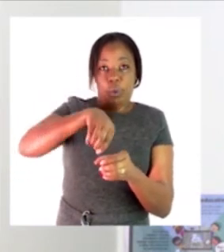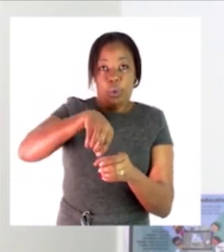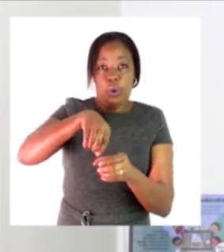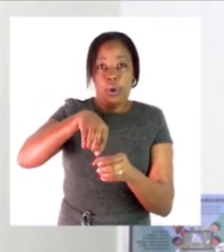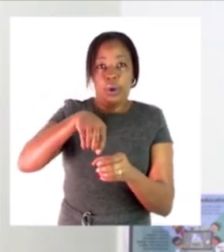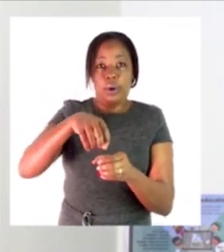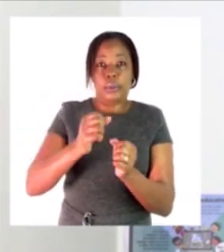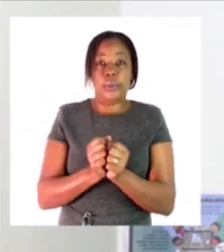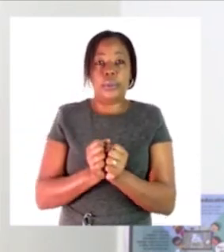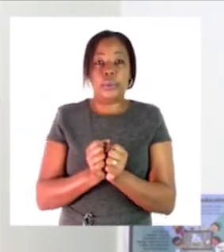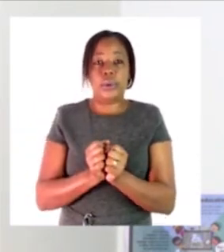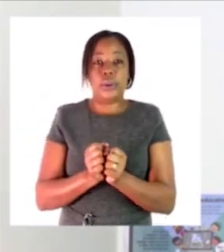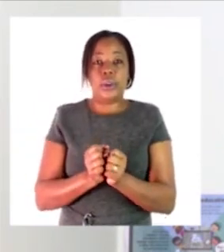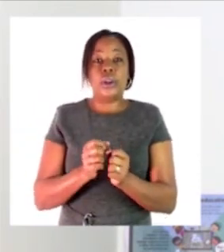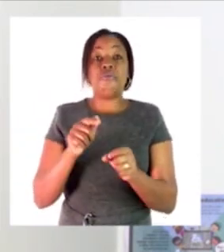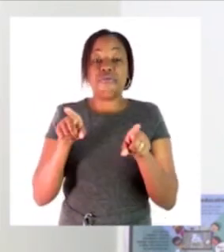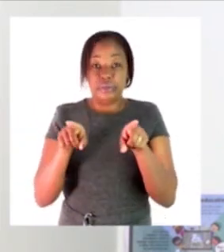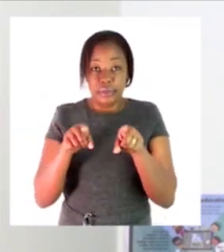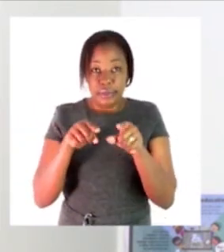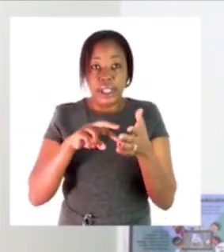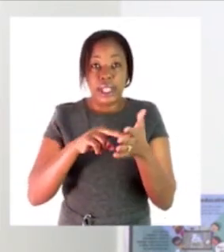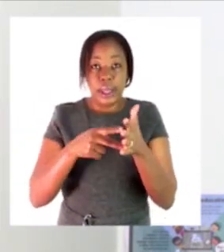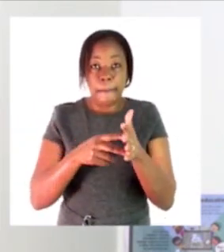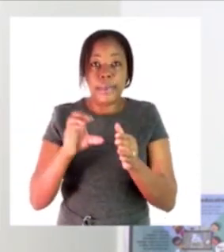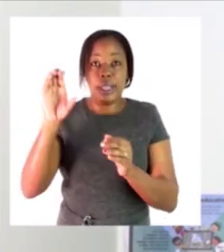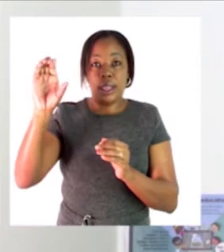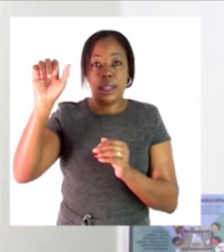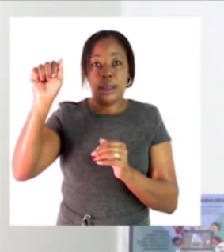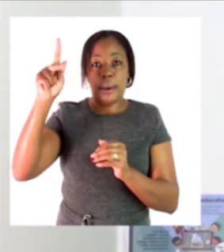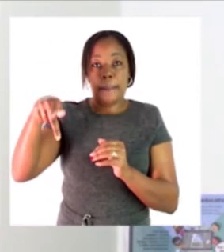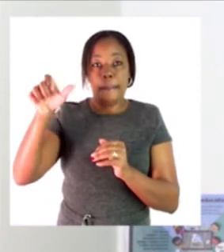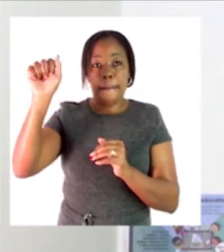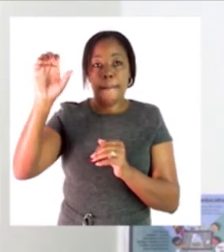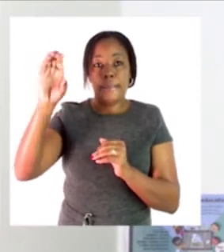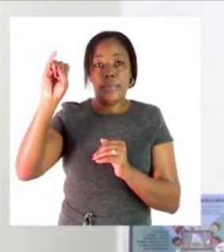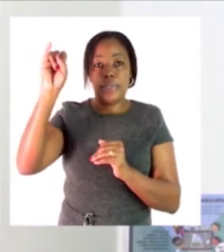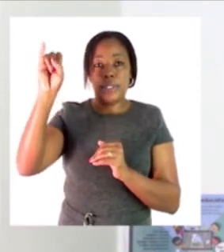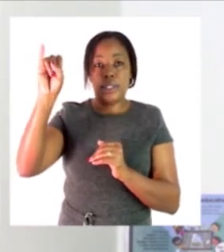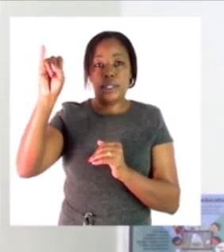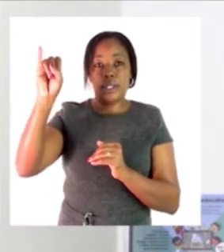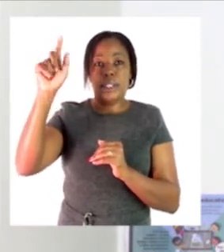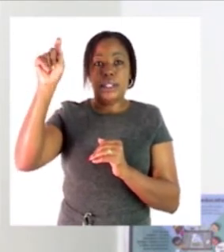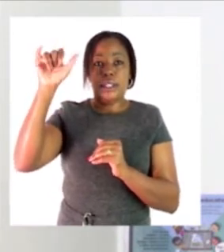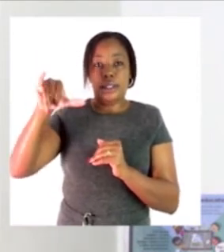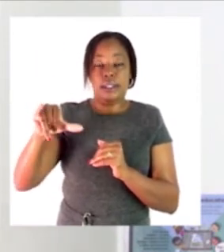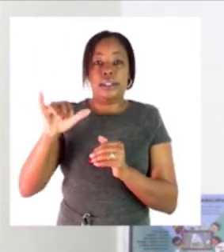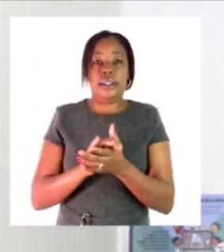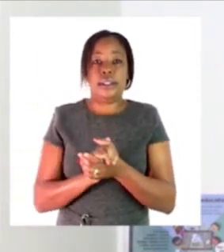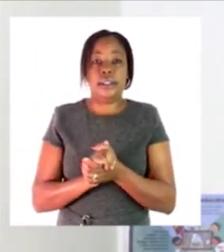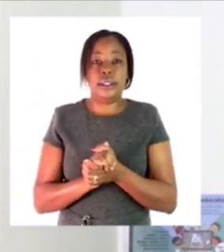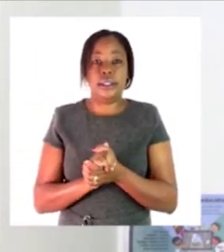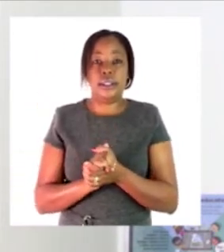is the capacity that this jug can hold and whatever the classroom the capacity of the classroom